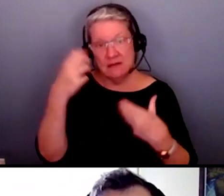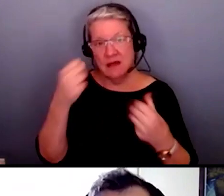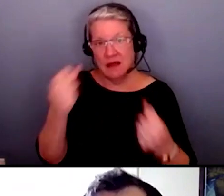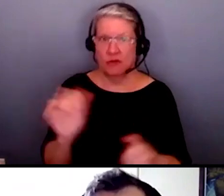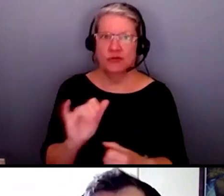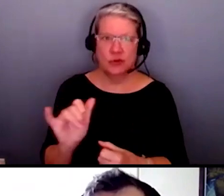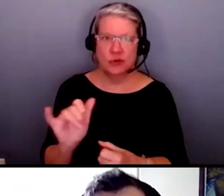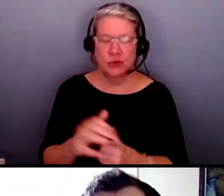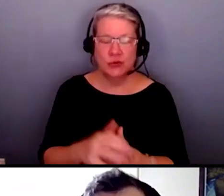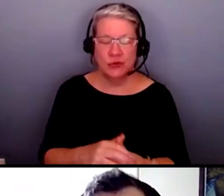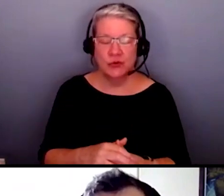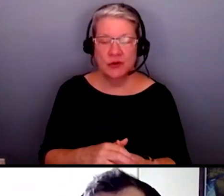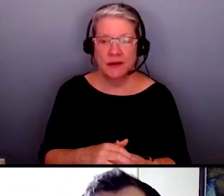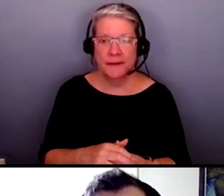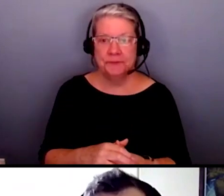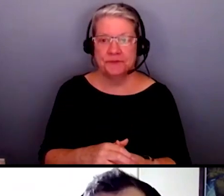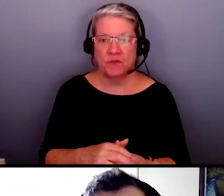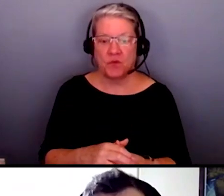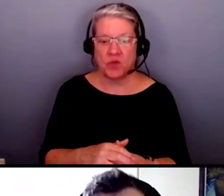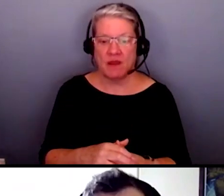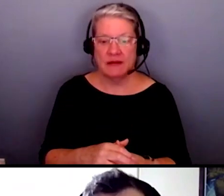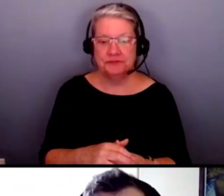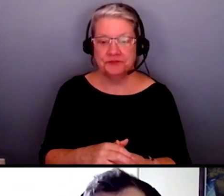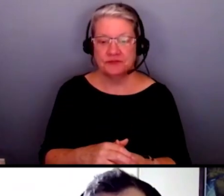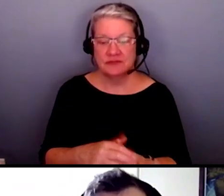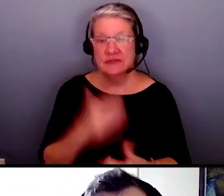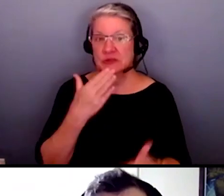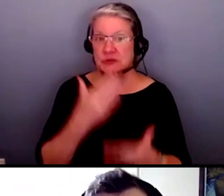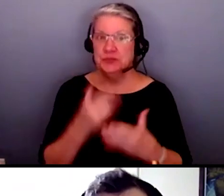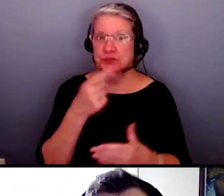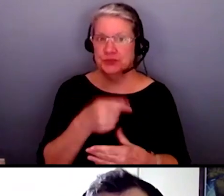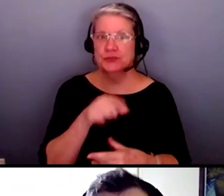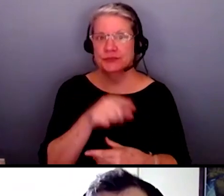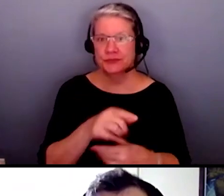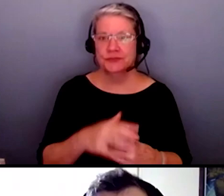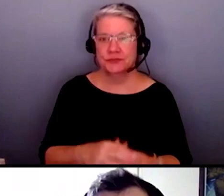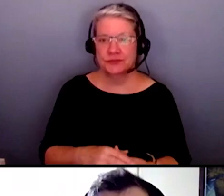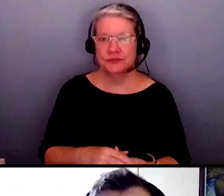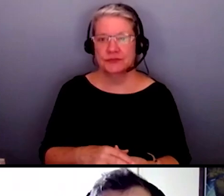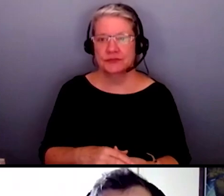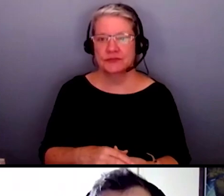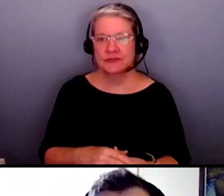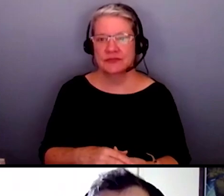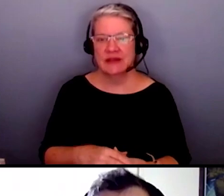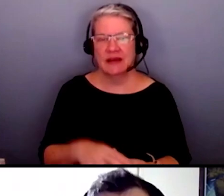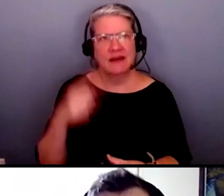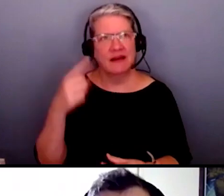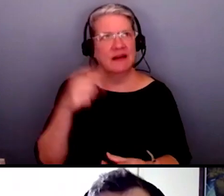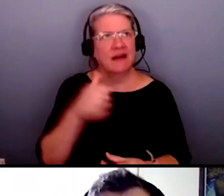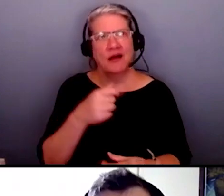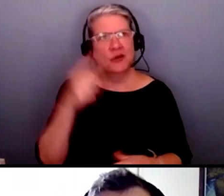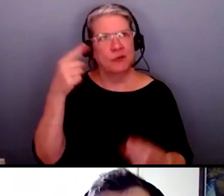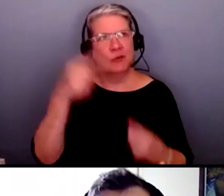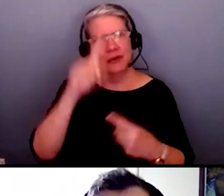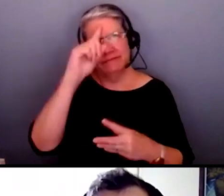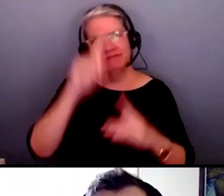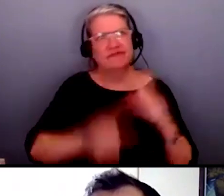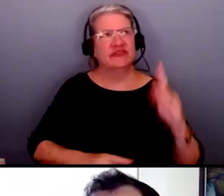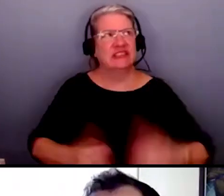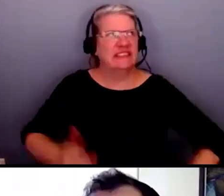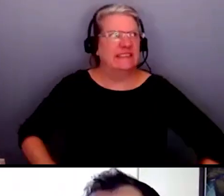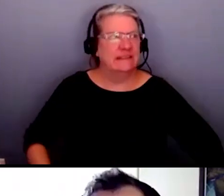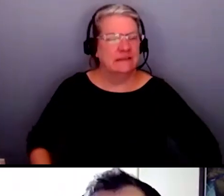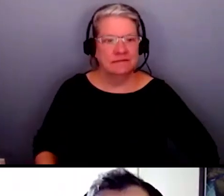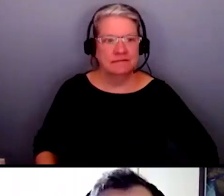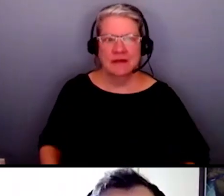um so really good point and there was another one that i completely forgot the